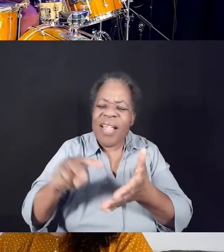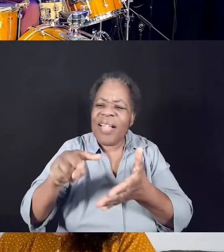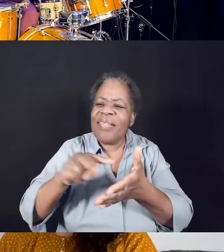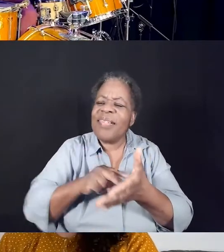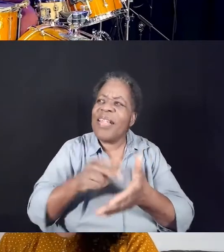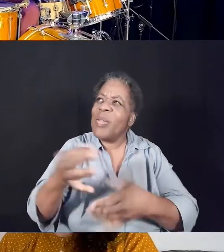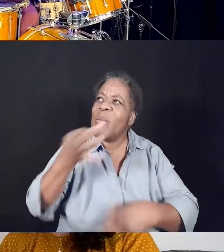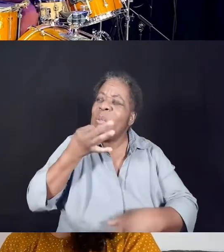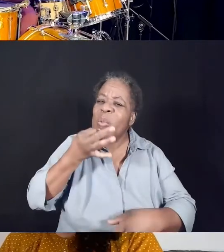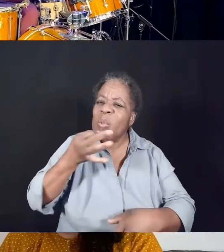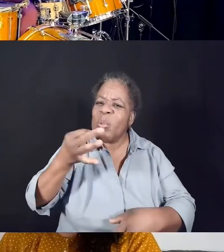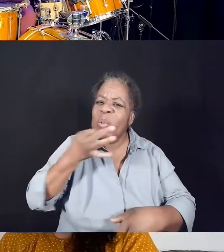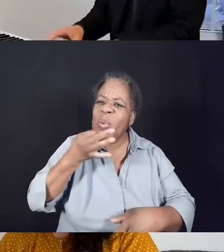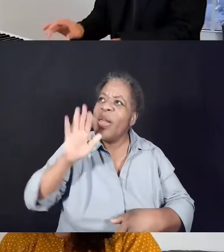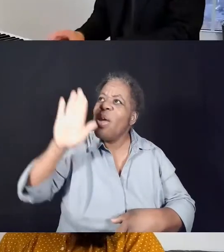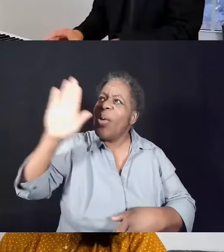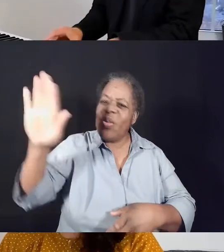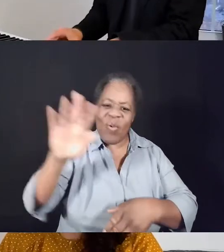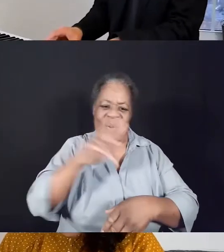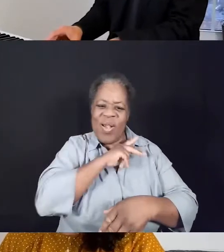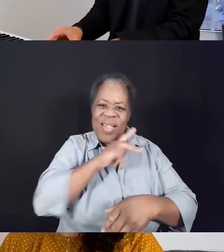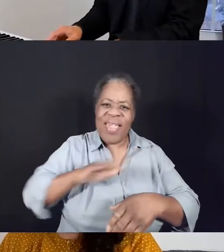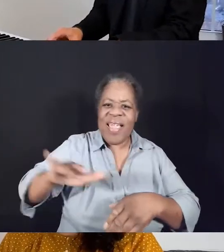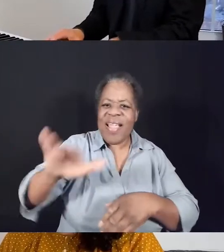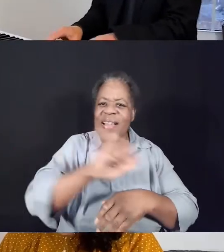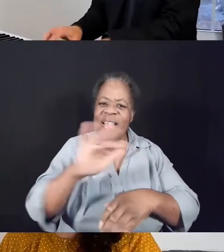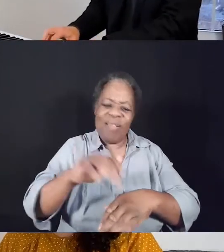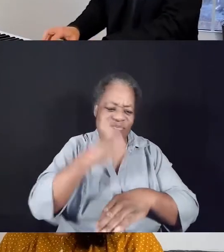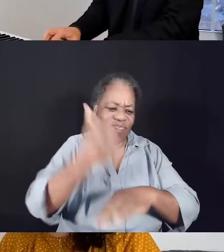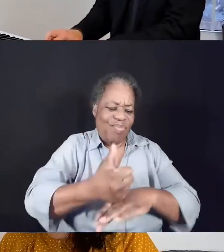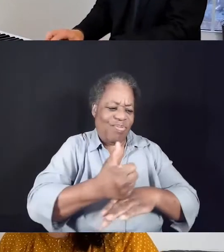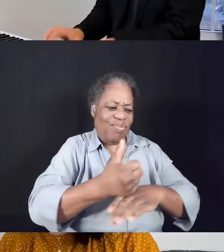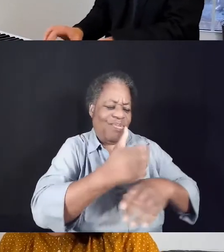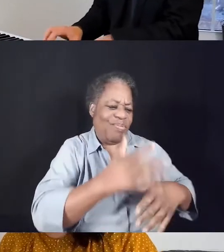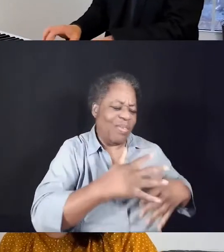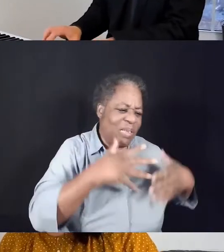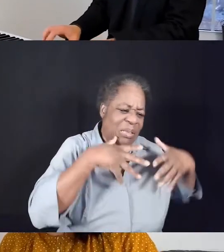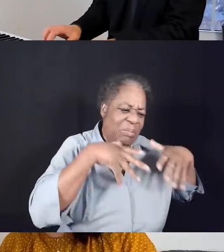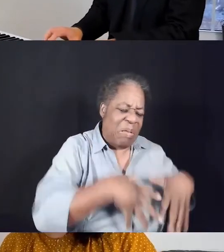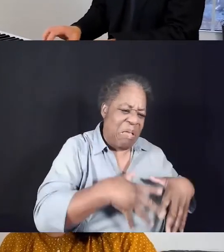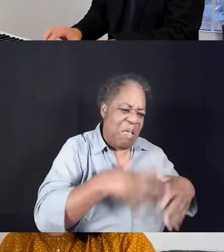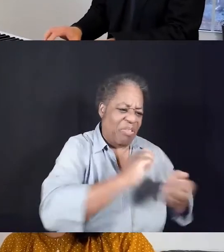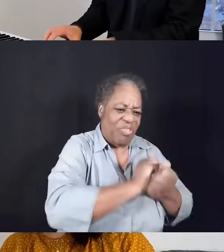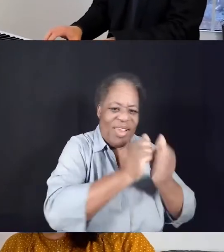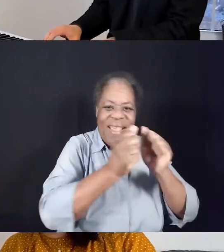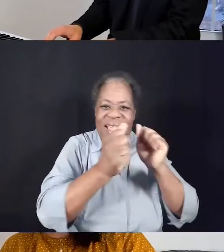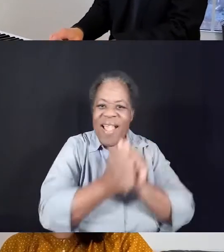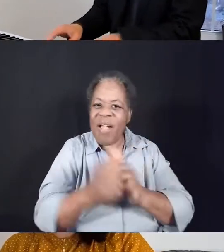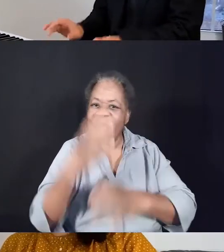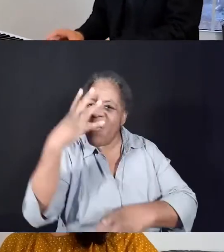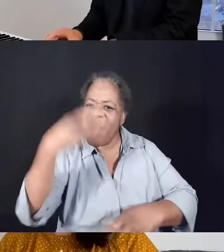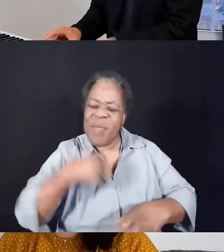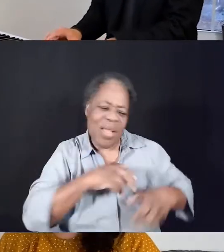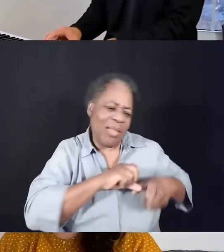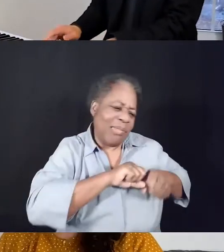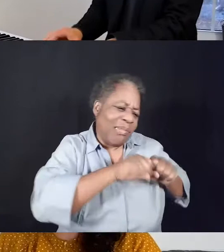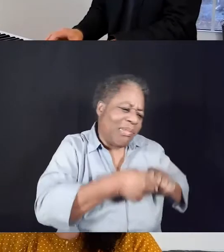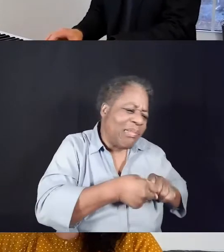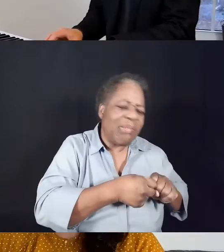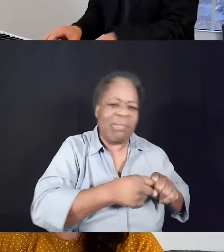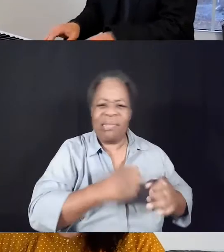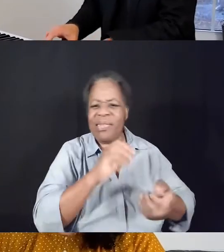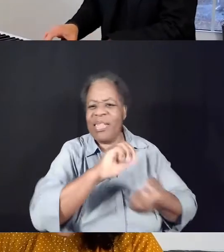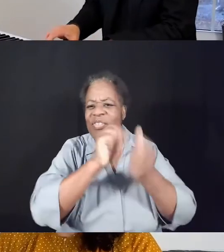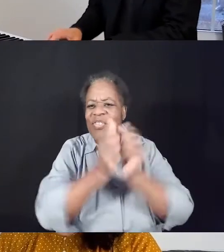the kingdom of heaven. It's beautiful ashes, it's morning to dancing, it's closer